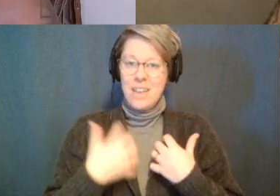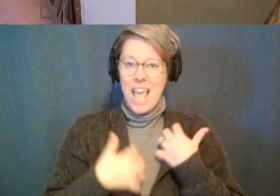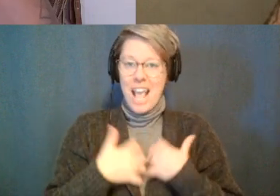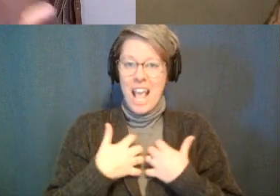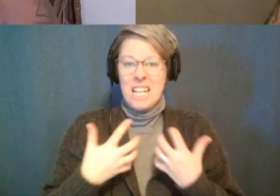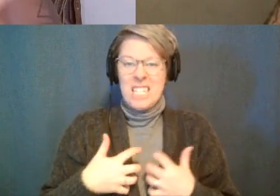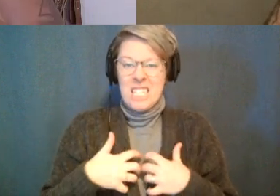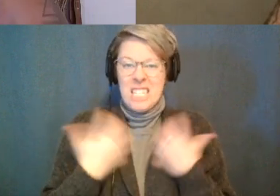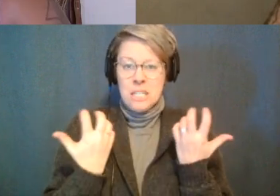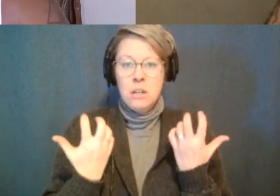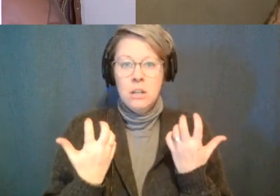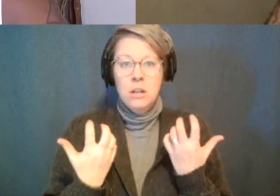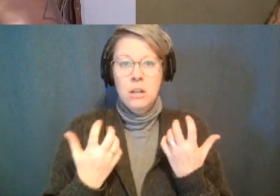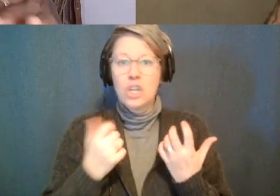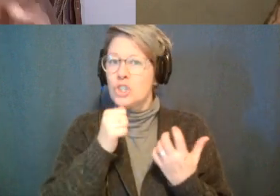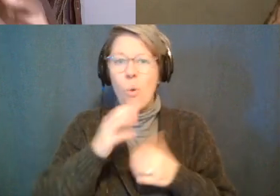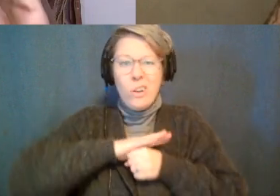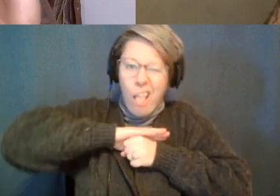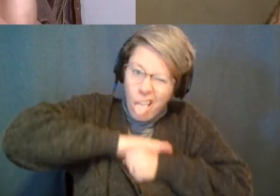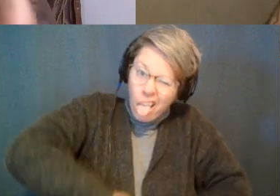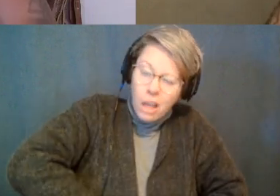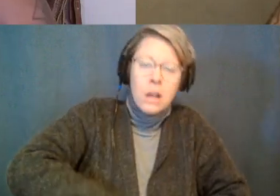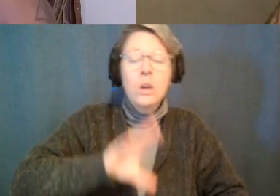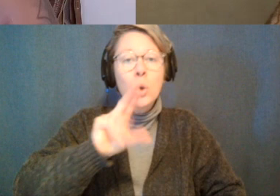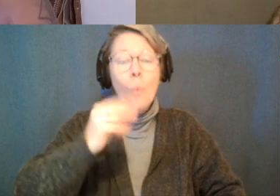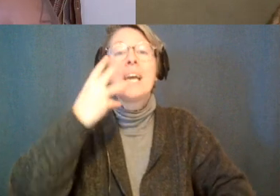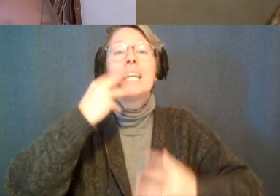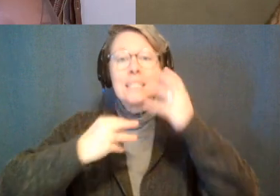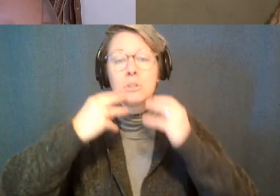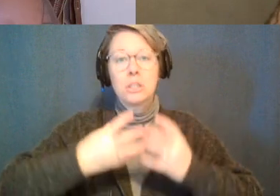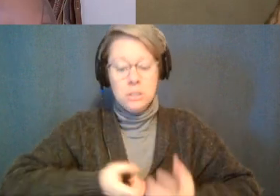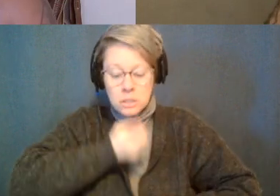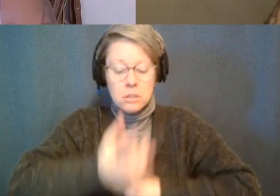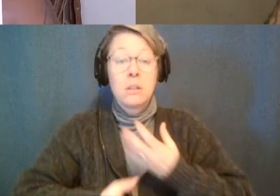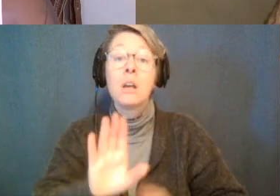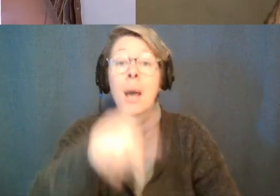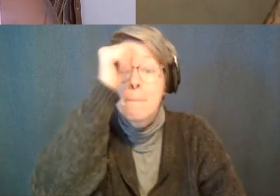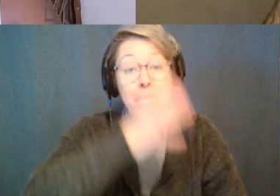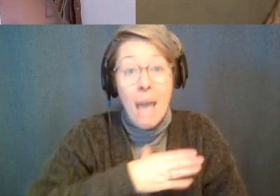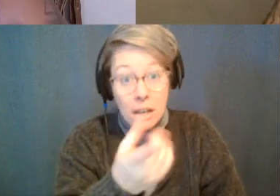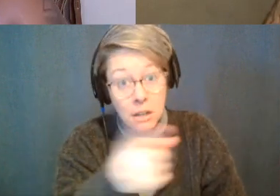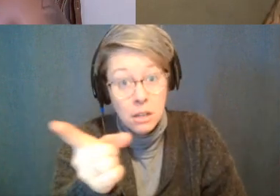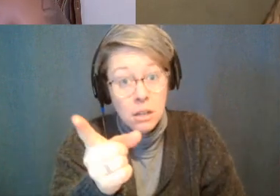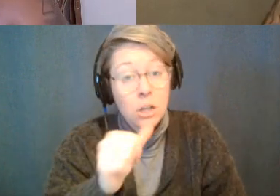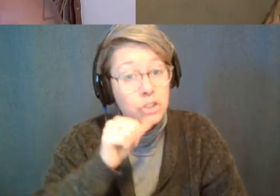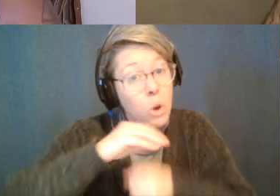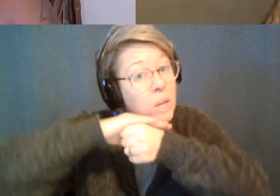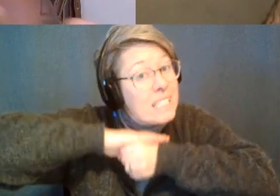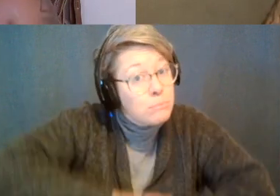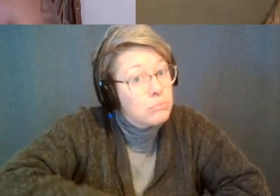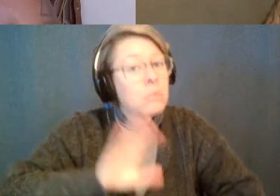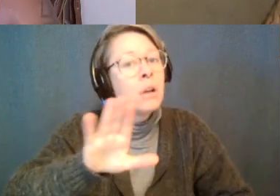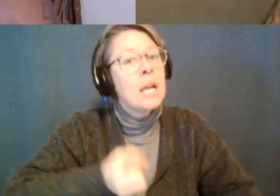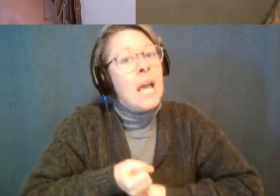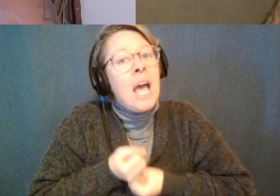be inside of you don't shame don't shove it down especially um my dudes out there my men listen like don't shove it down let it express out